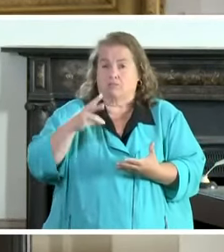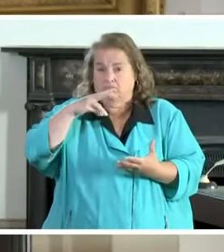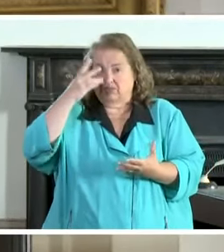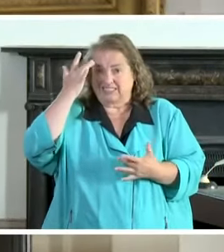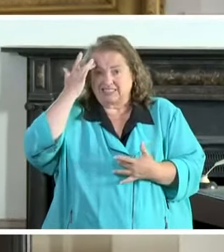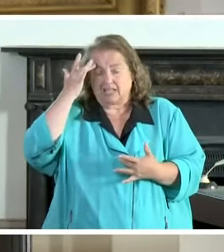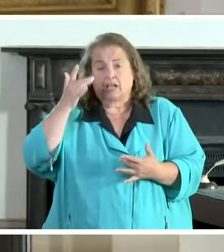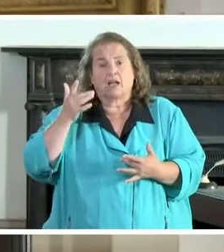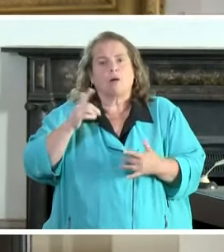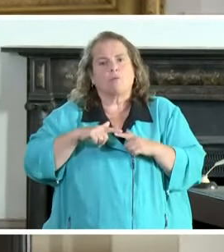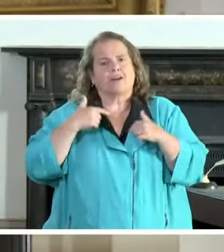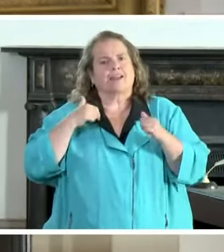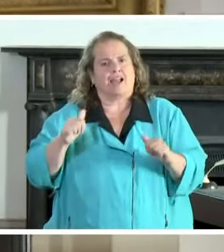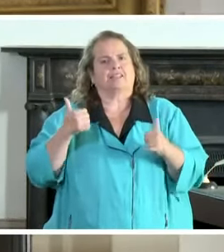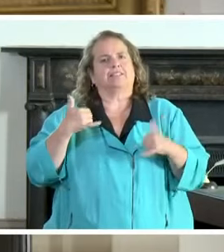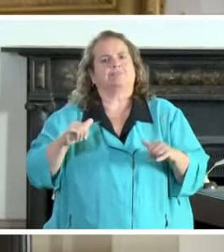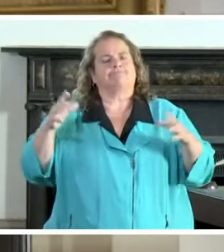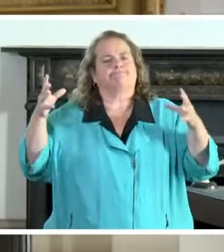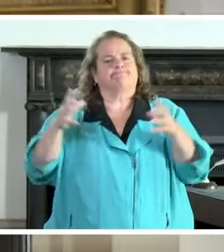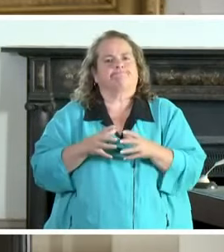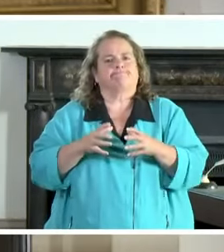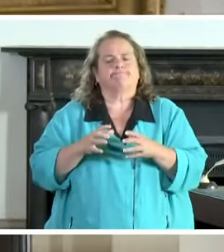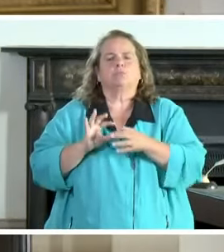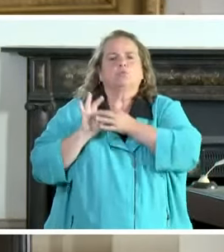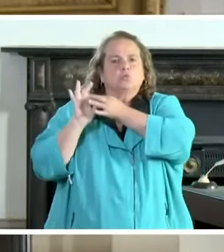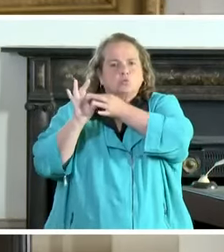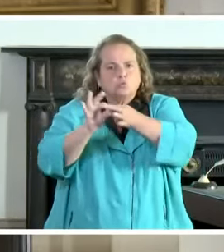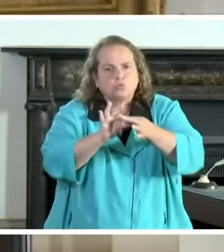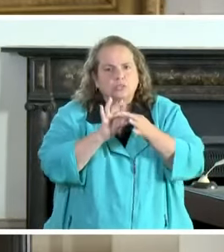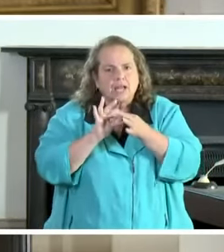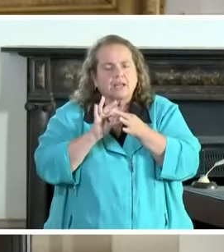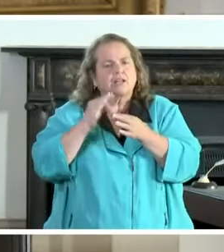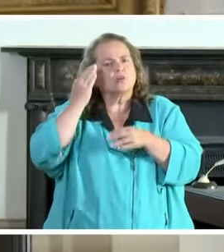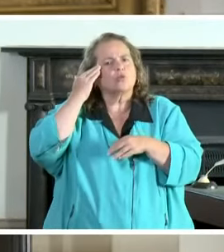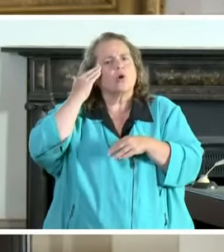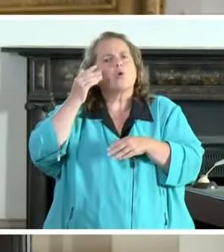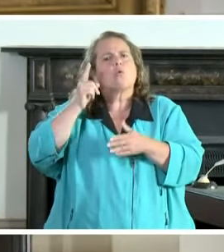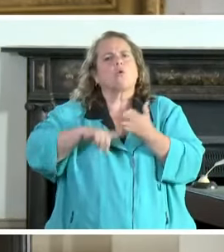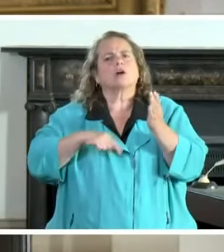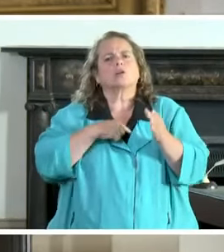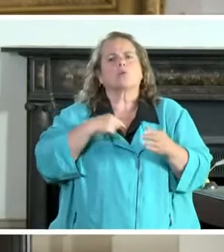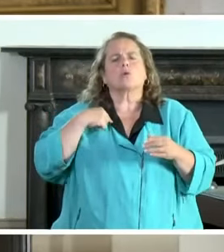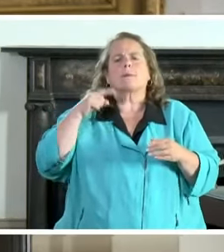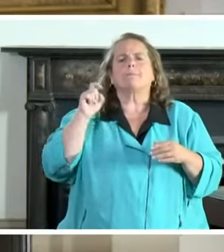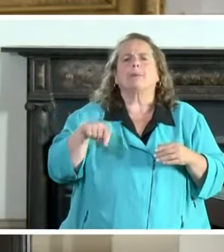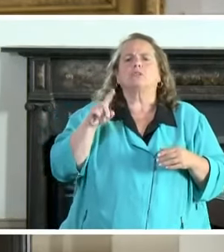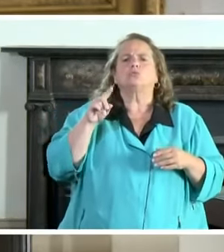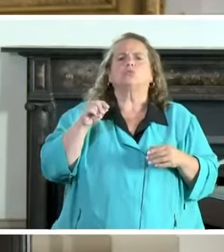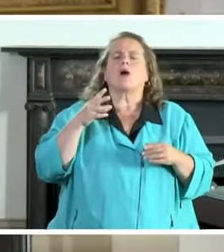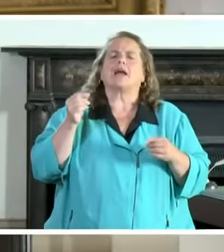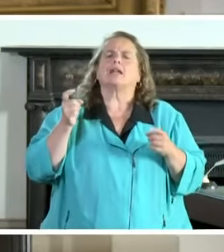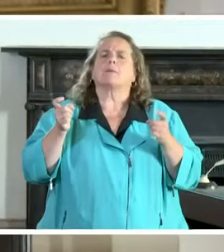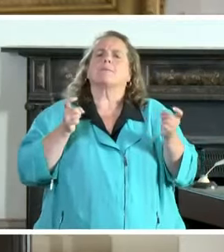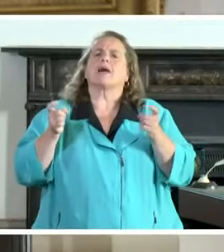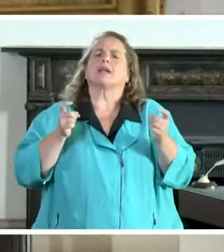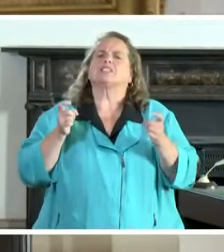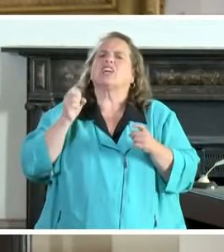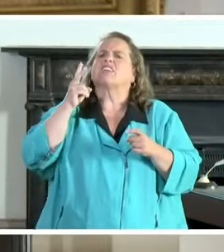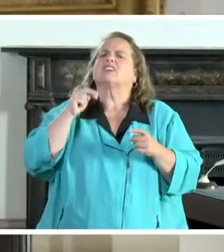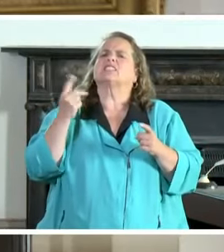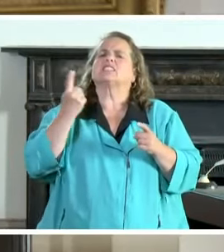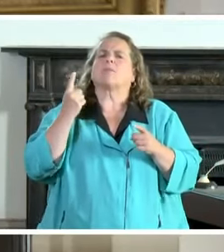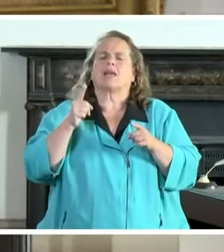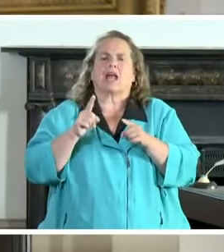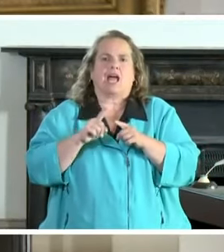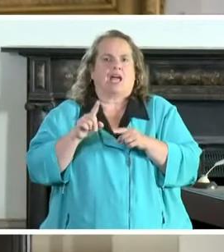come together unite know what it takes then we can manage even something as